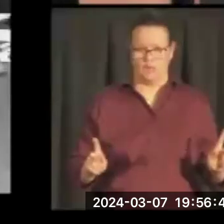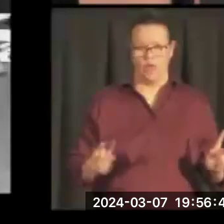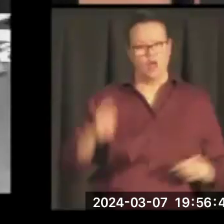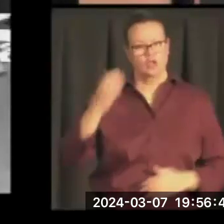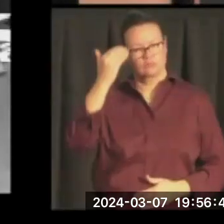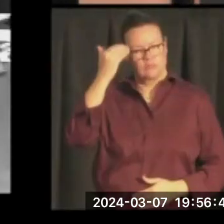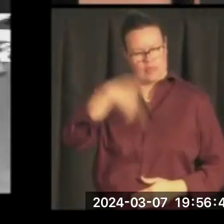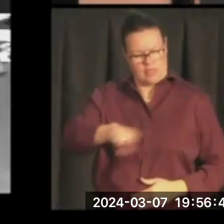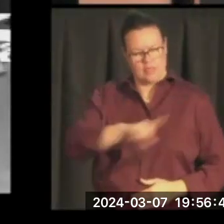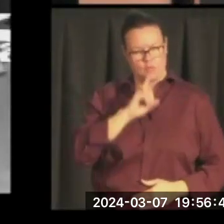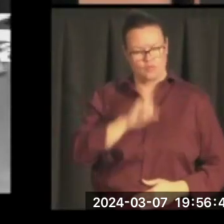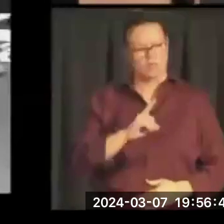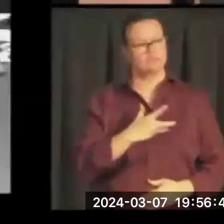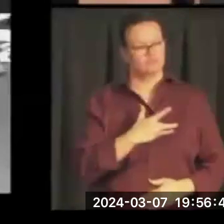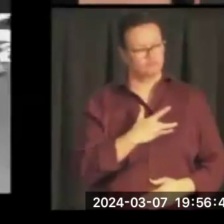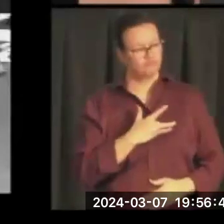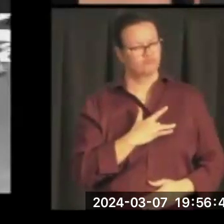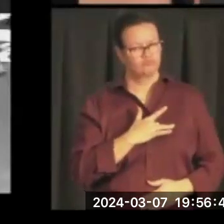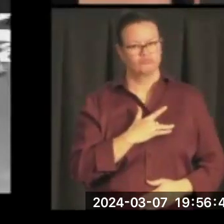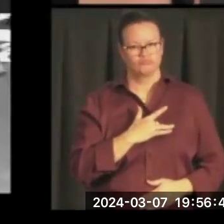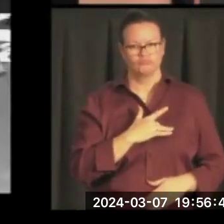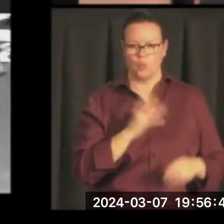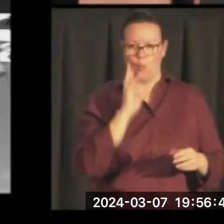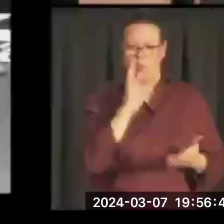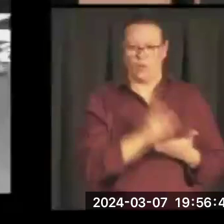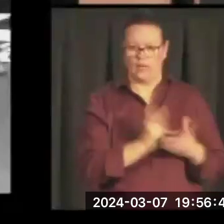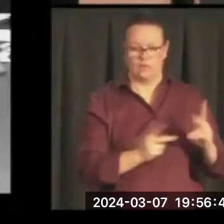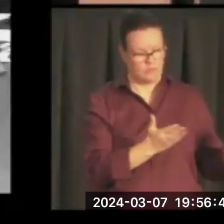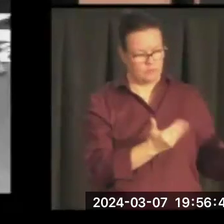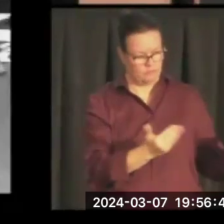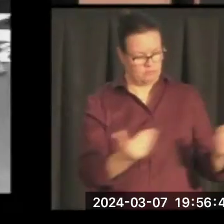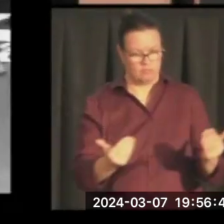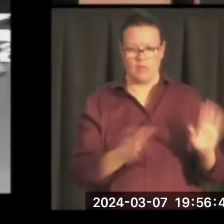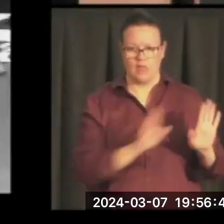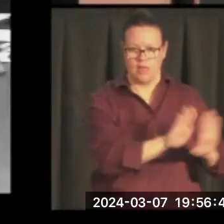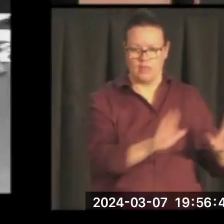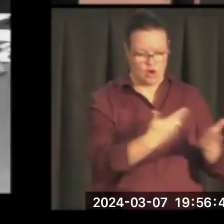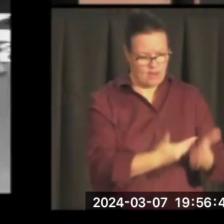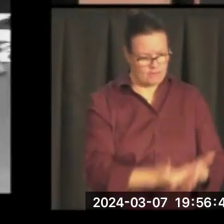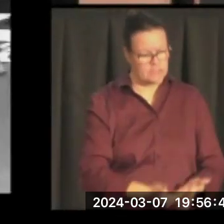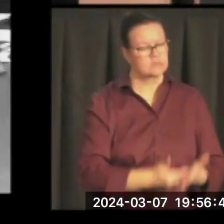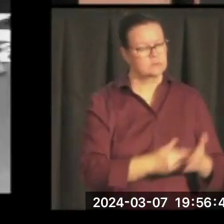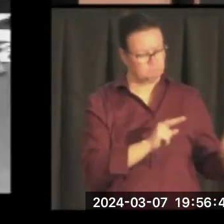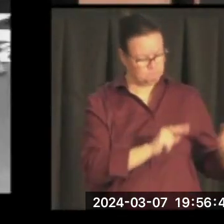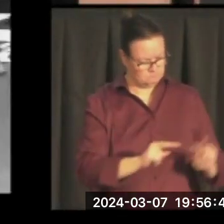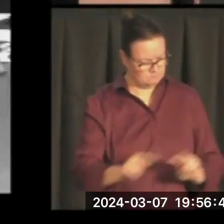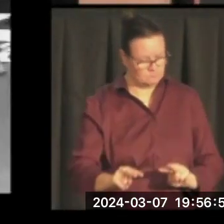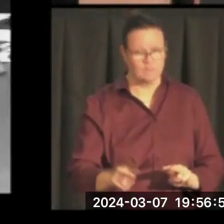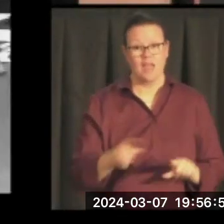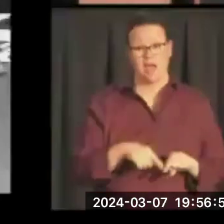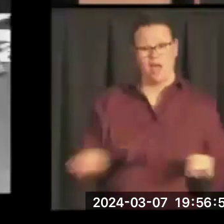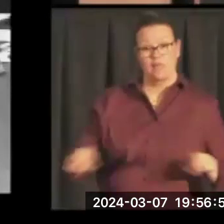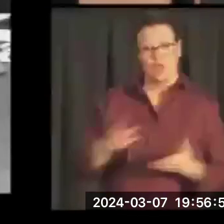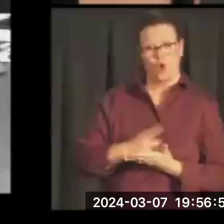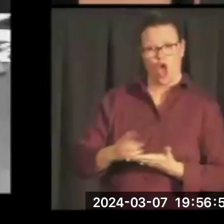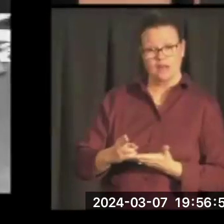calling witnesses, and having the honesty to say the